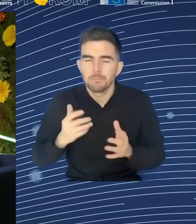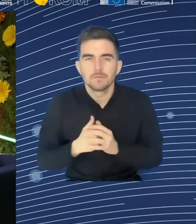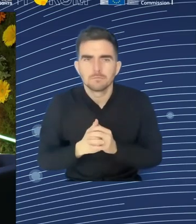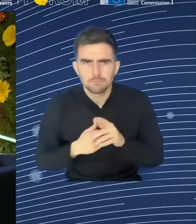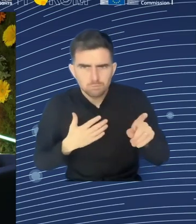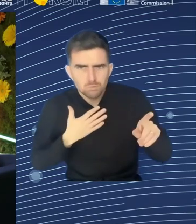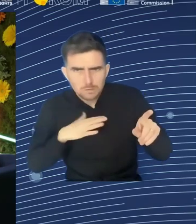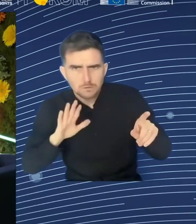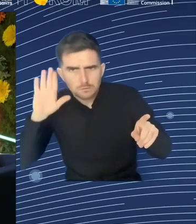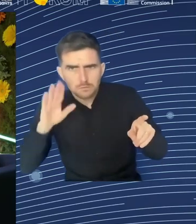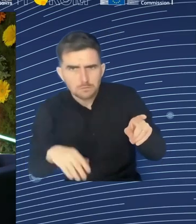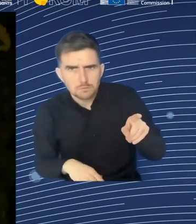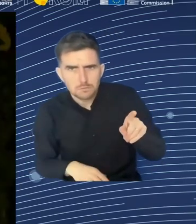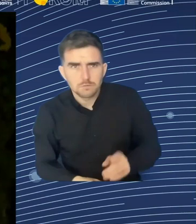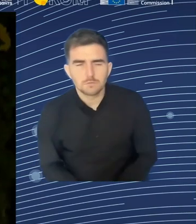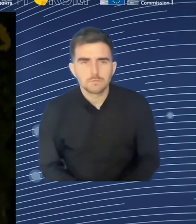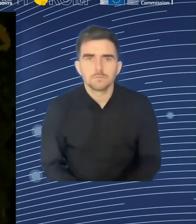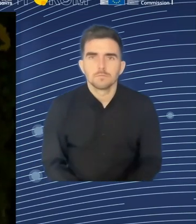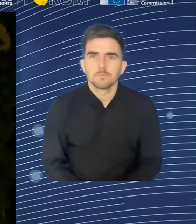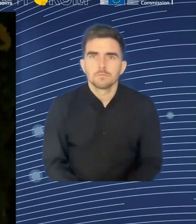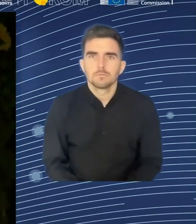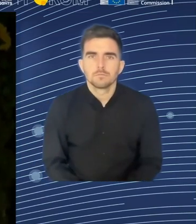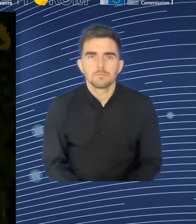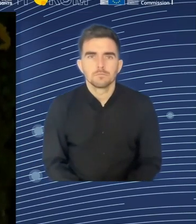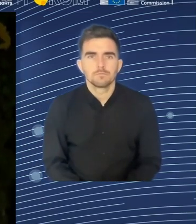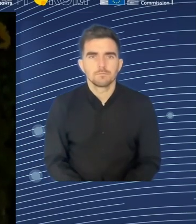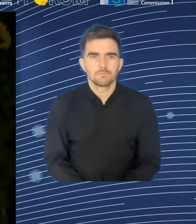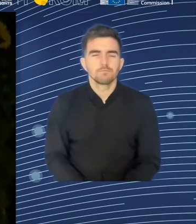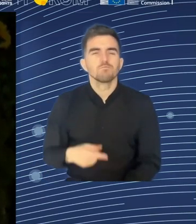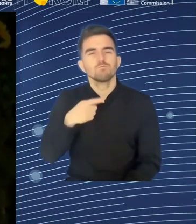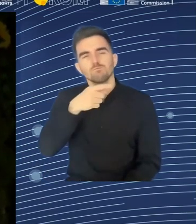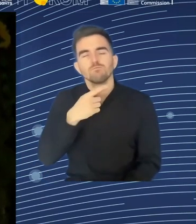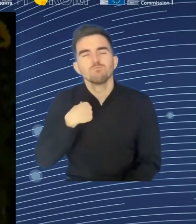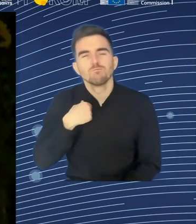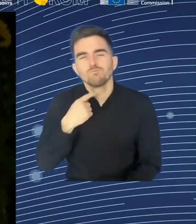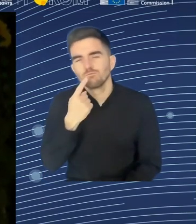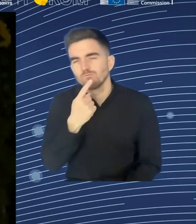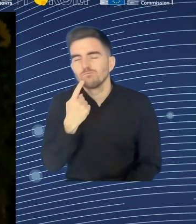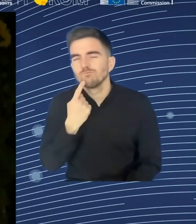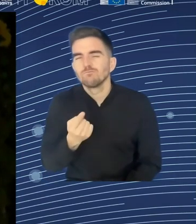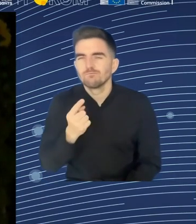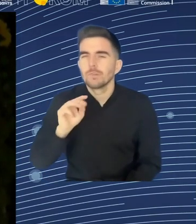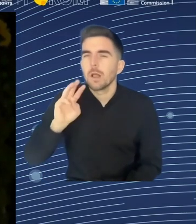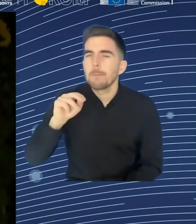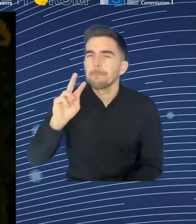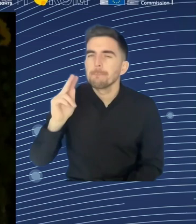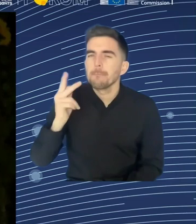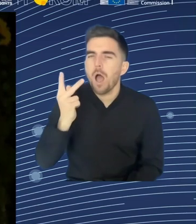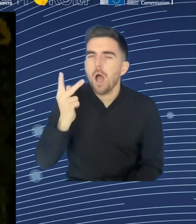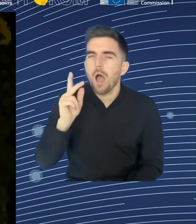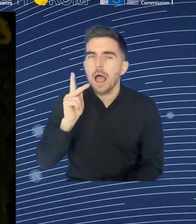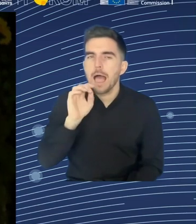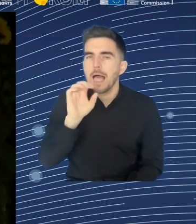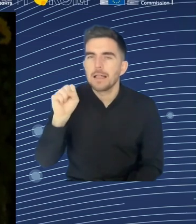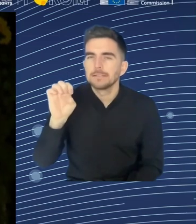qualifications. And on this I think it's very important to work on this as part of the response to labour and skill shortages because in the end